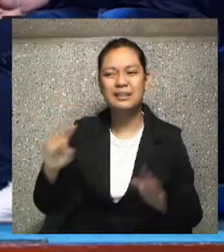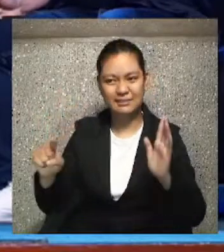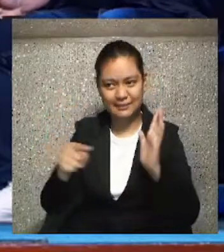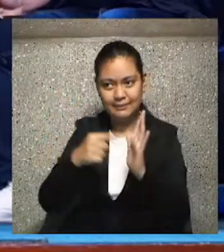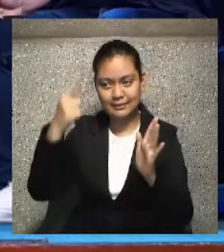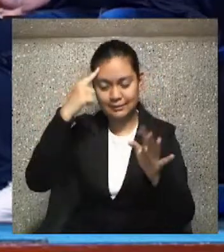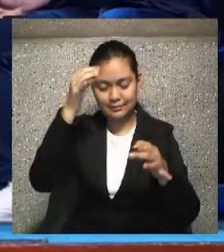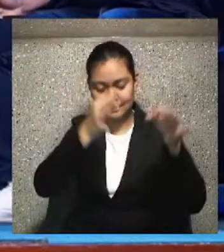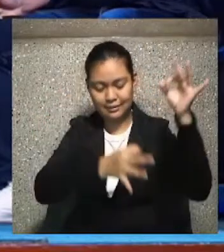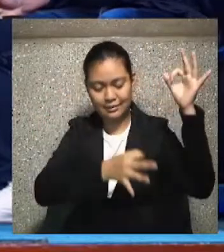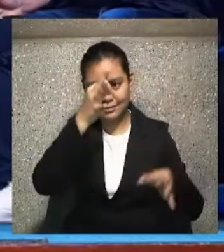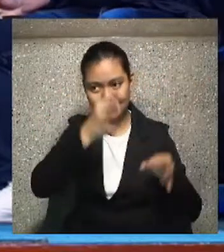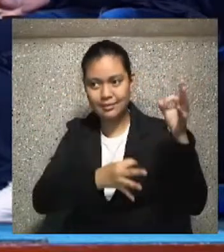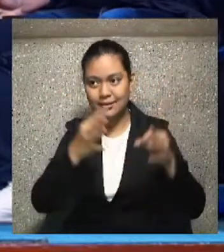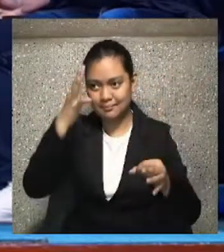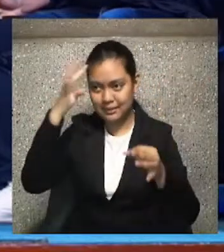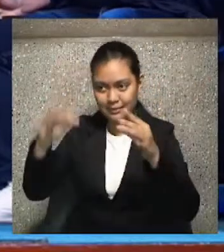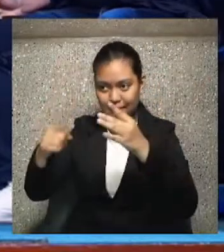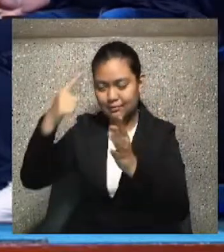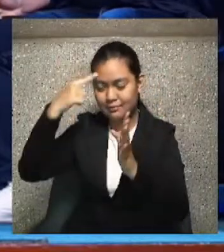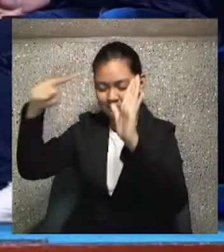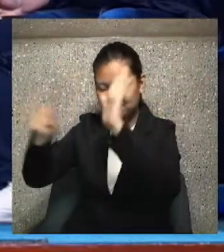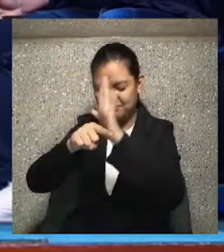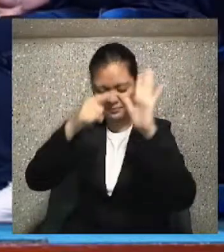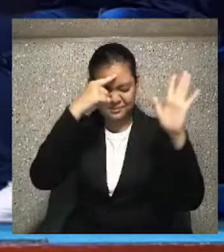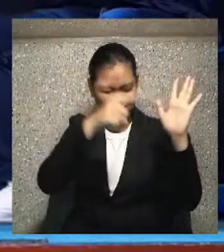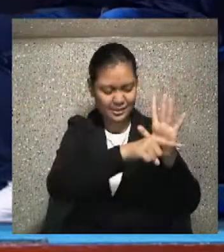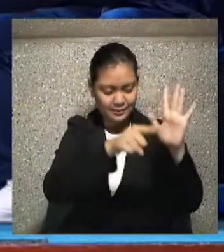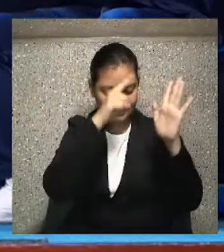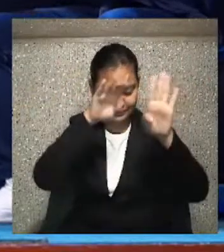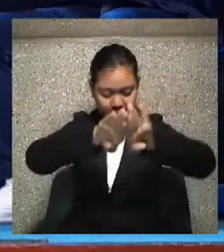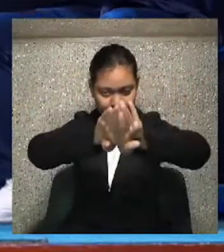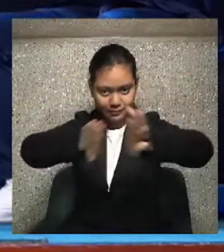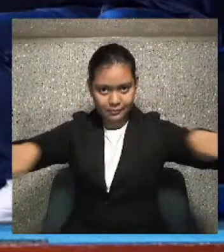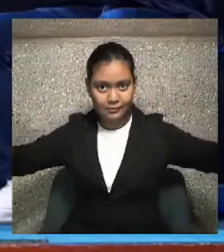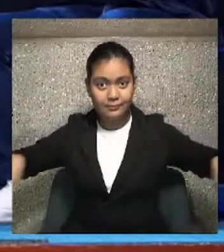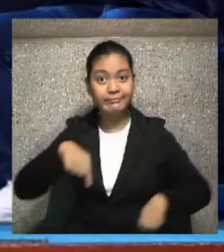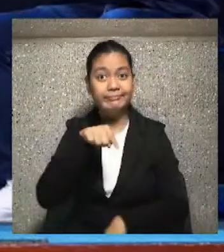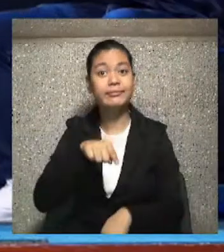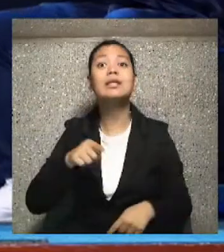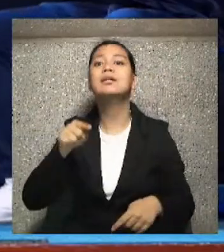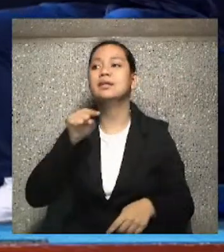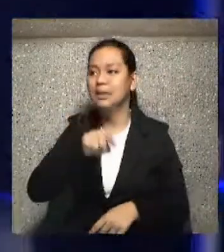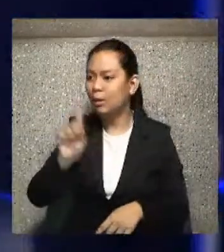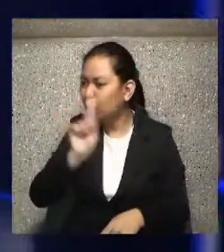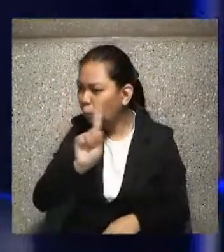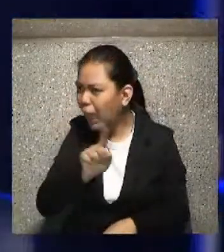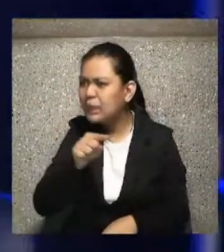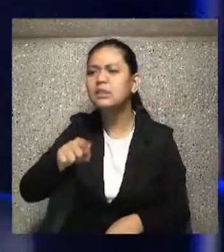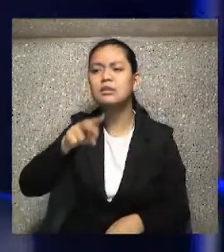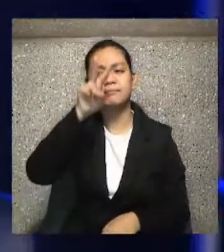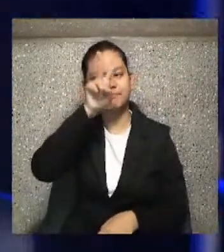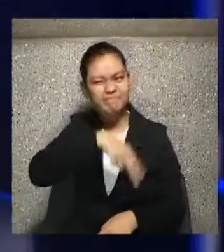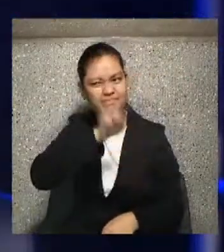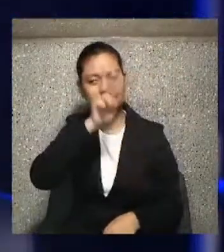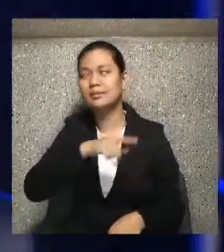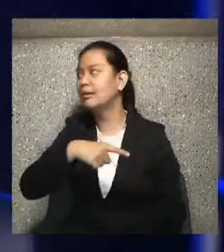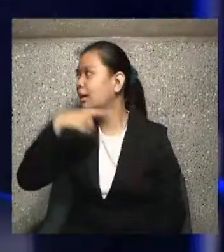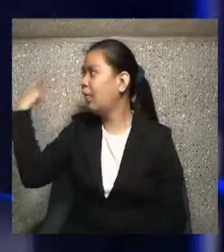judgments. that's awesome. At least patapas tayong trabaho. Yan yung pag may nakikita ka opisina. Konfes ko na lang sa feast to Sunday.